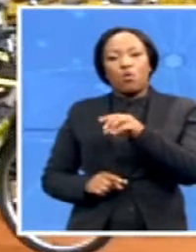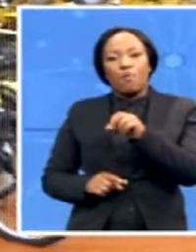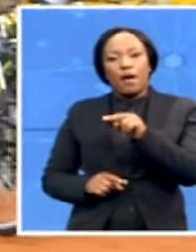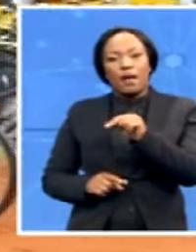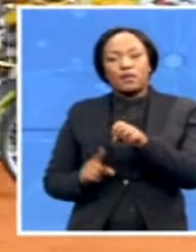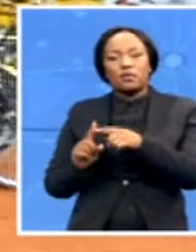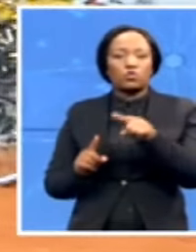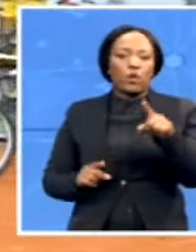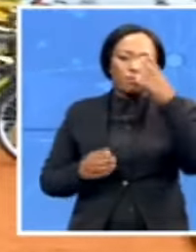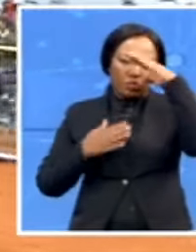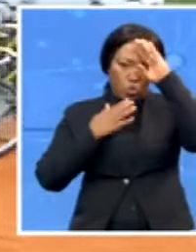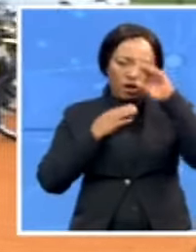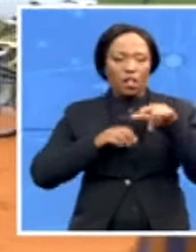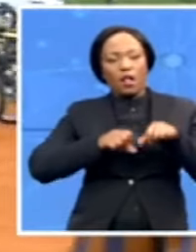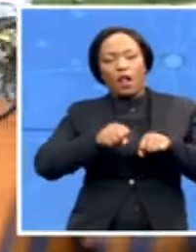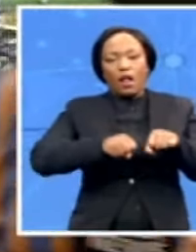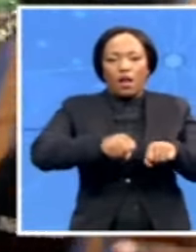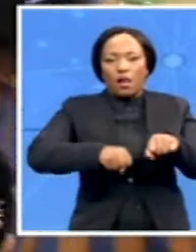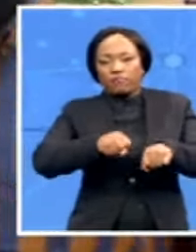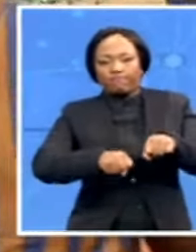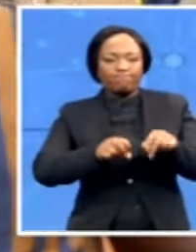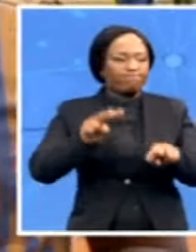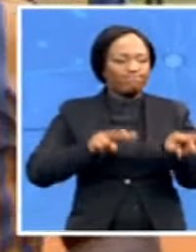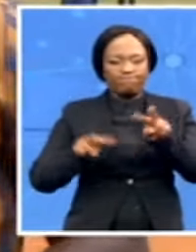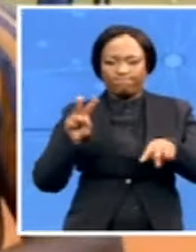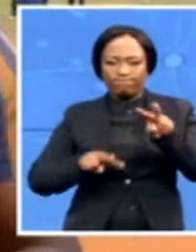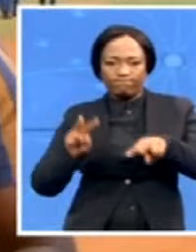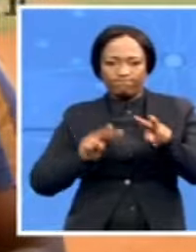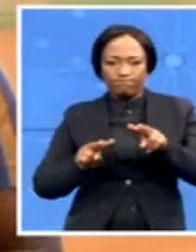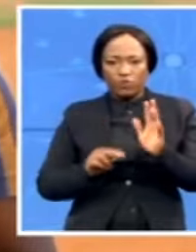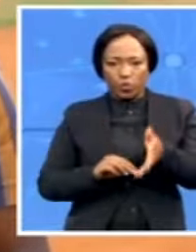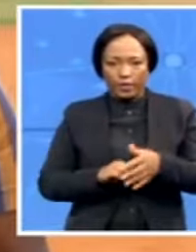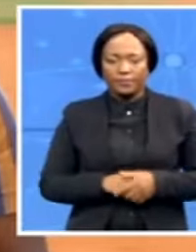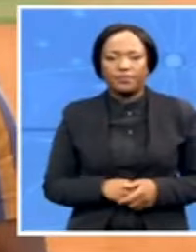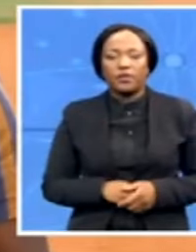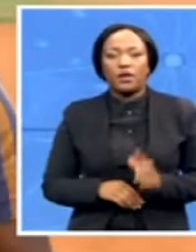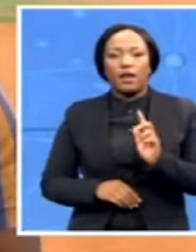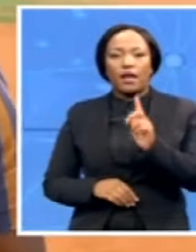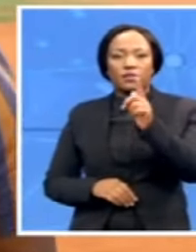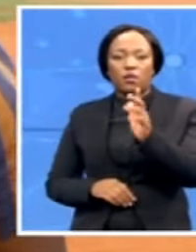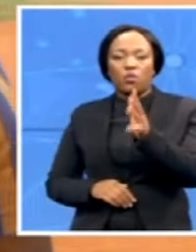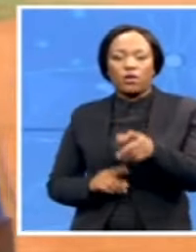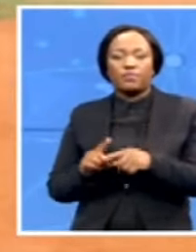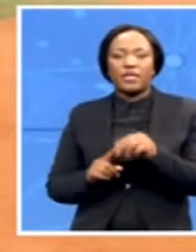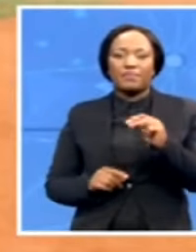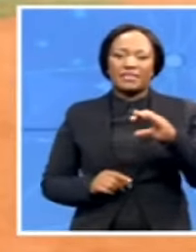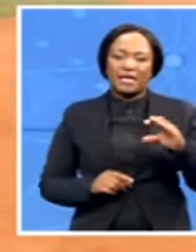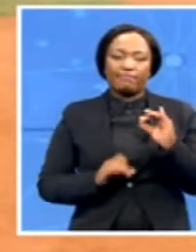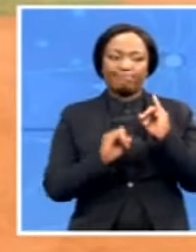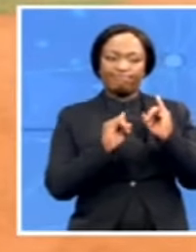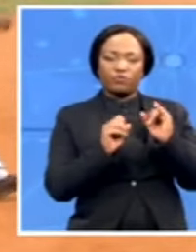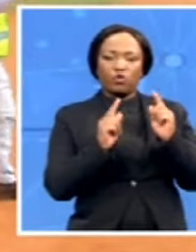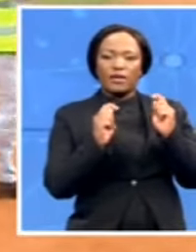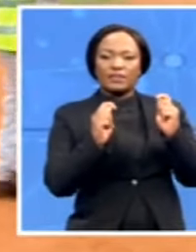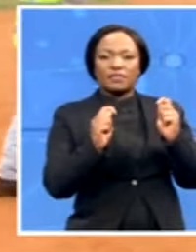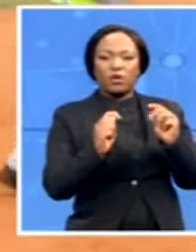try to help police. Later on, we'll be speaking, of course, to the MEC for Transport, that is MEC Mawungulu